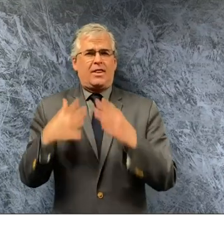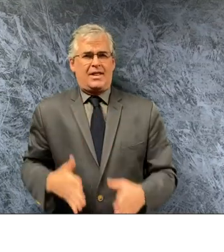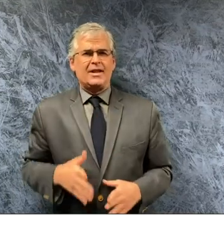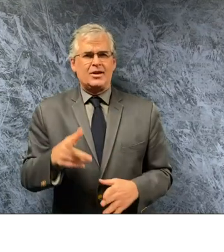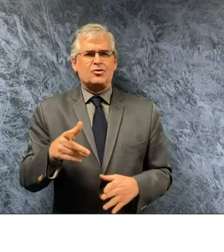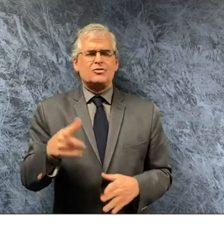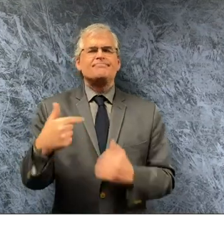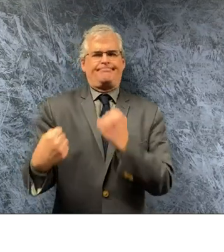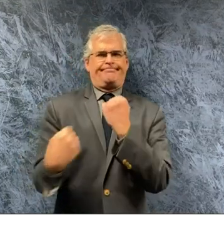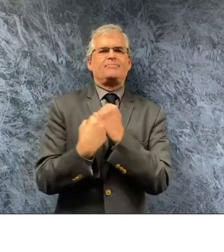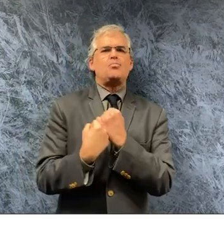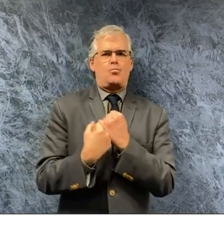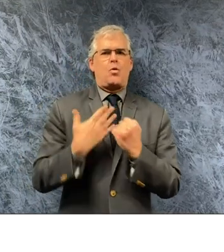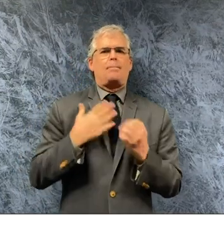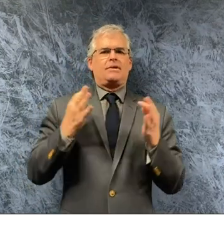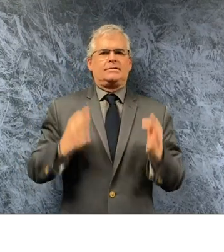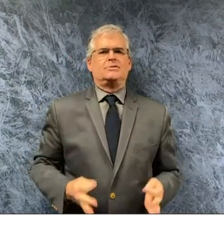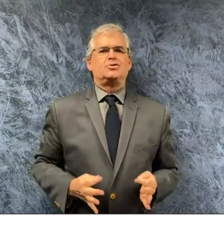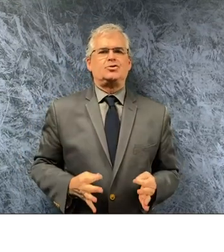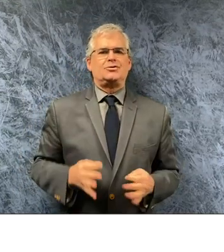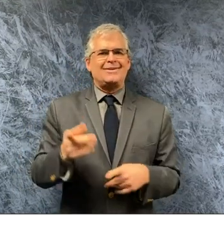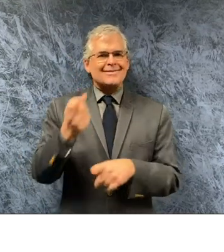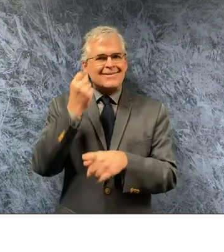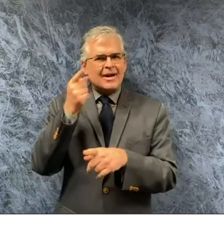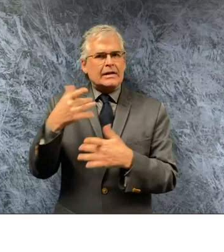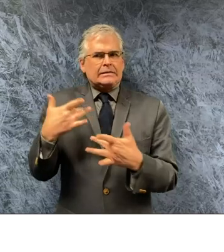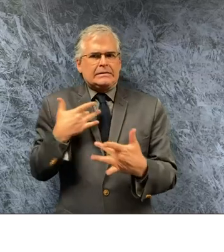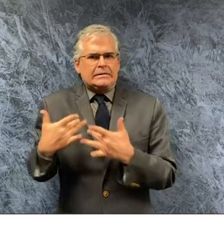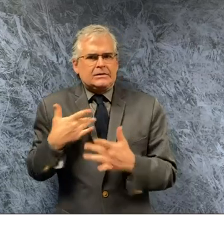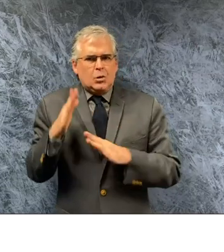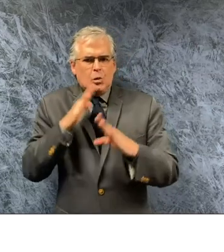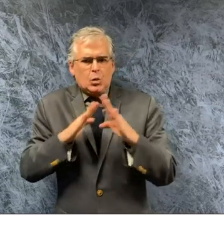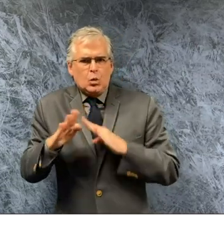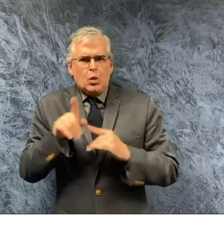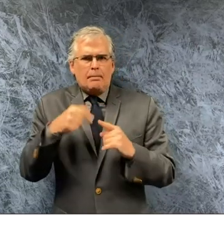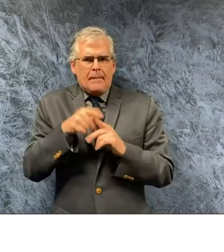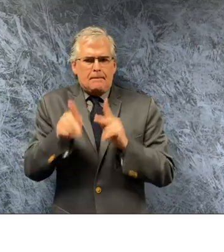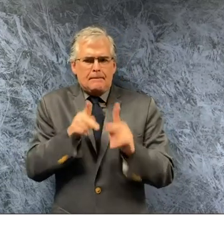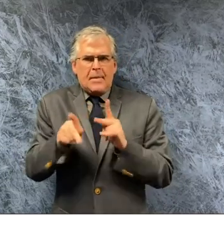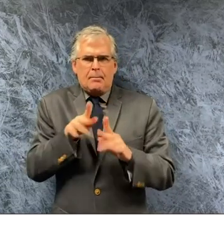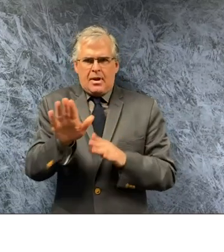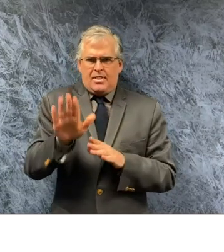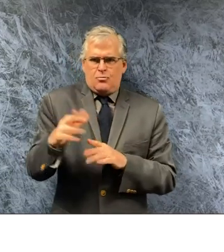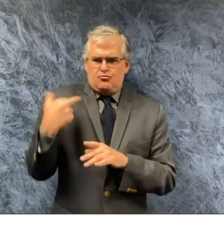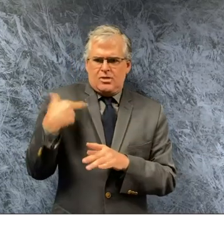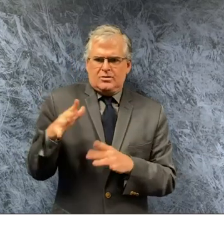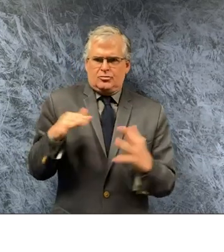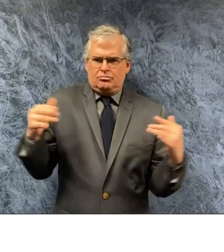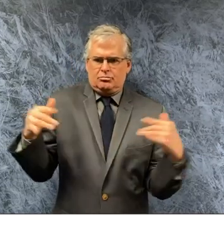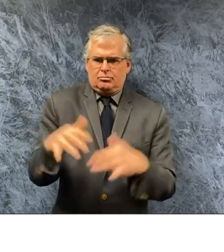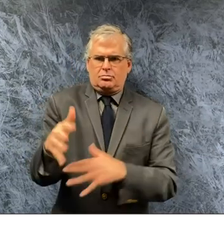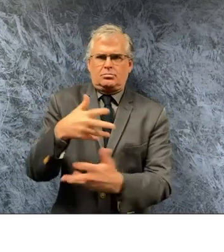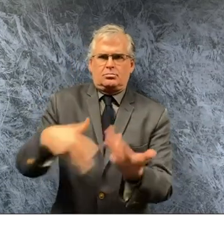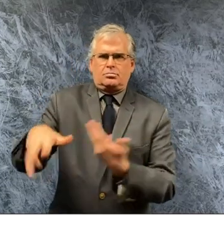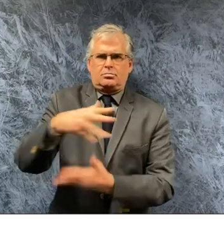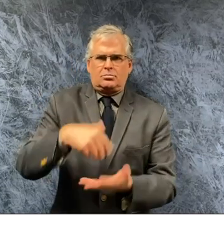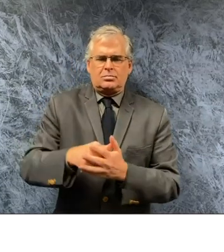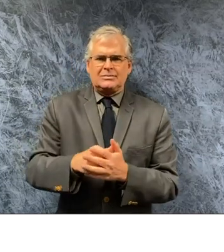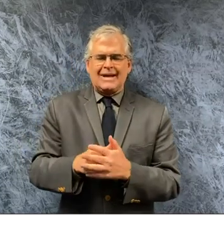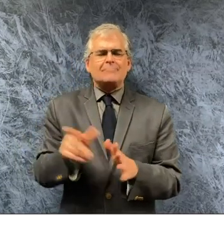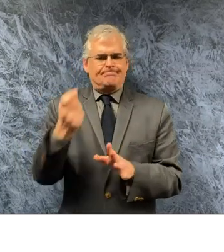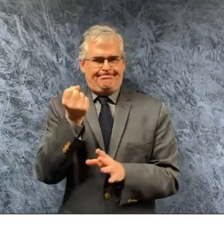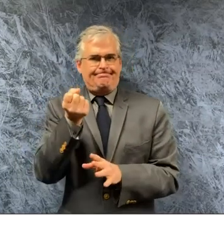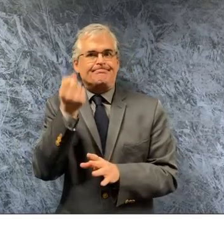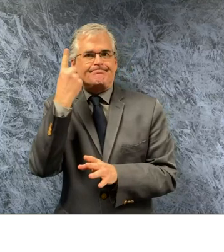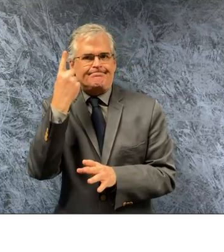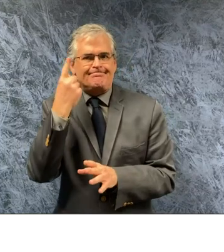congregants and they understand that this is a extremely large sacrifice especially at this time of the year but there a lot of them are doing